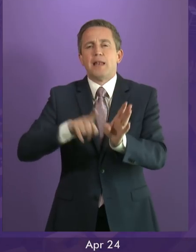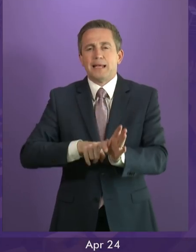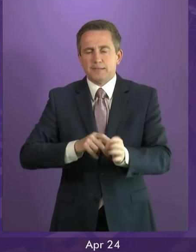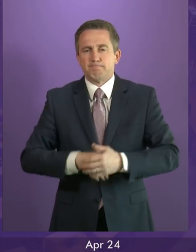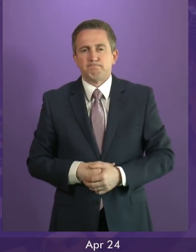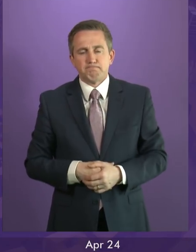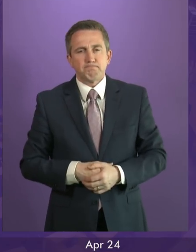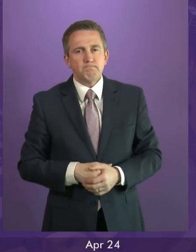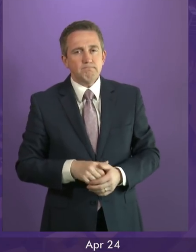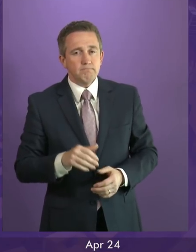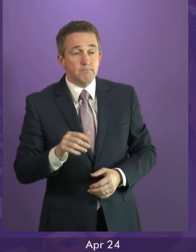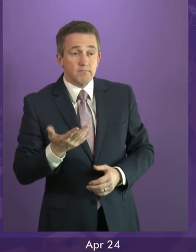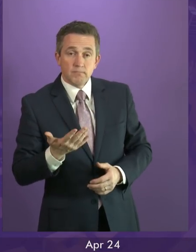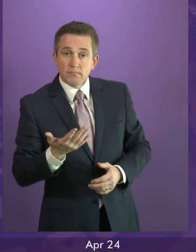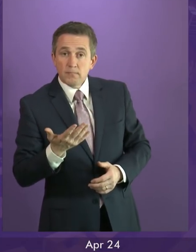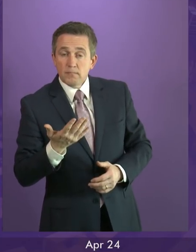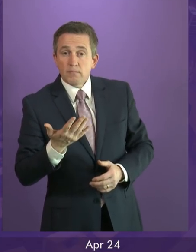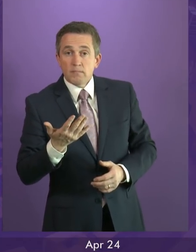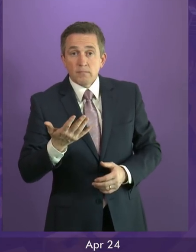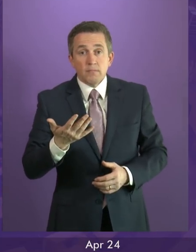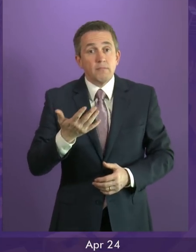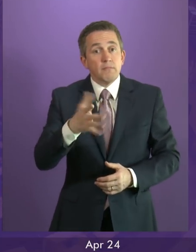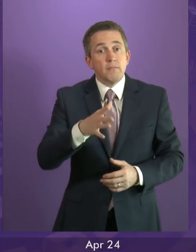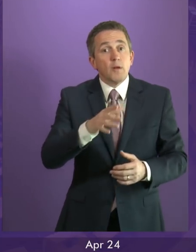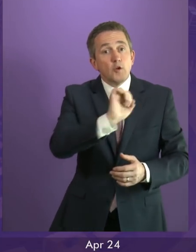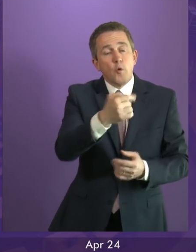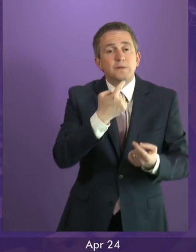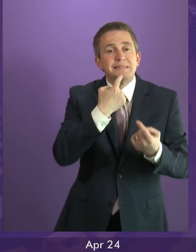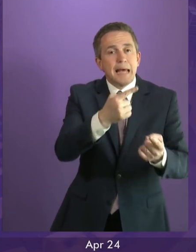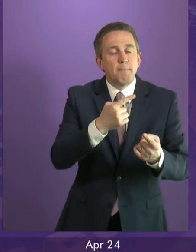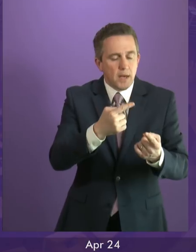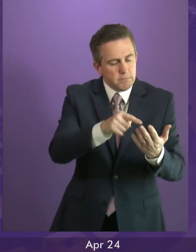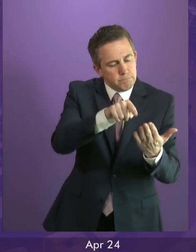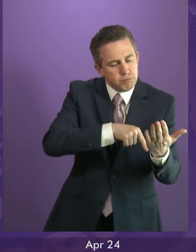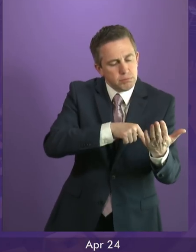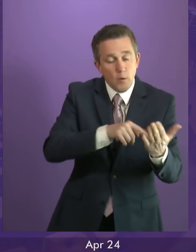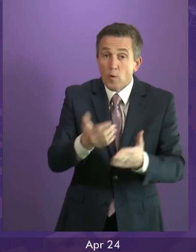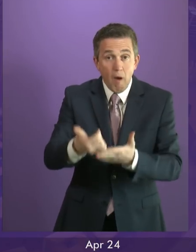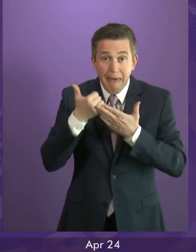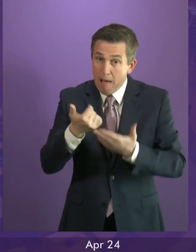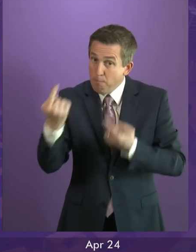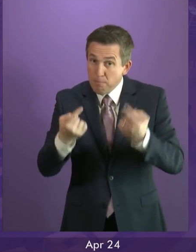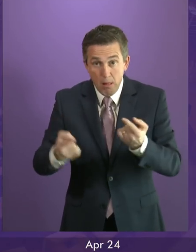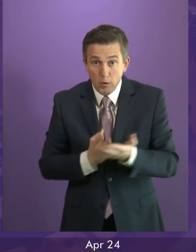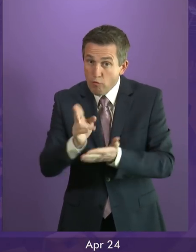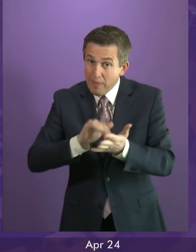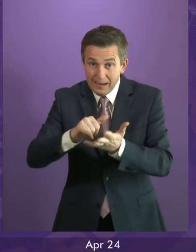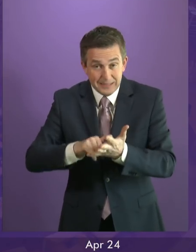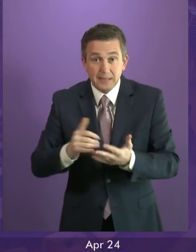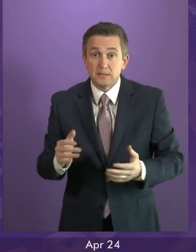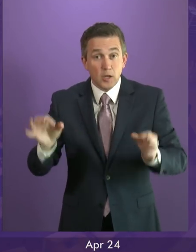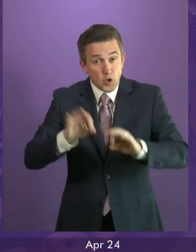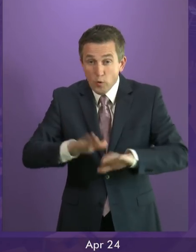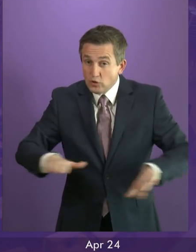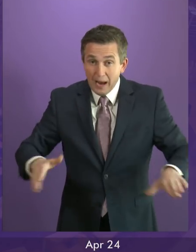not a single patient will be treated better or quicker as a result of this statement. Not a single family will be lifted out of poverty. And not a single child